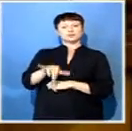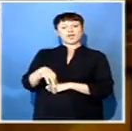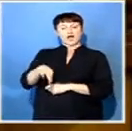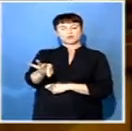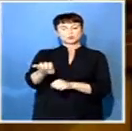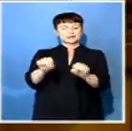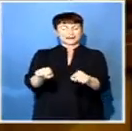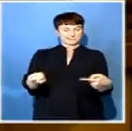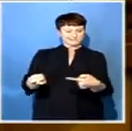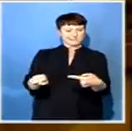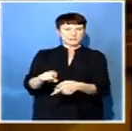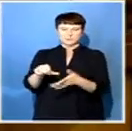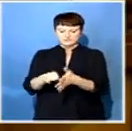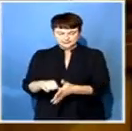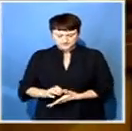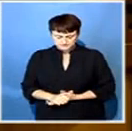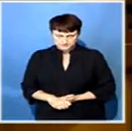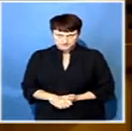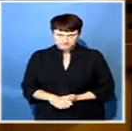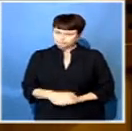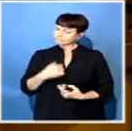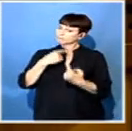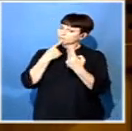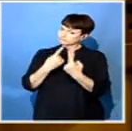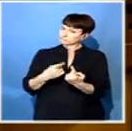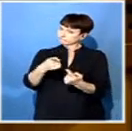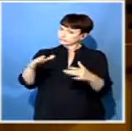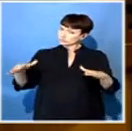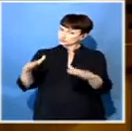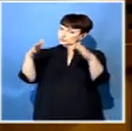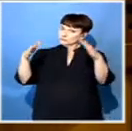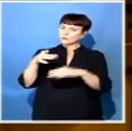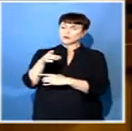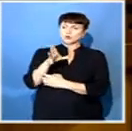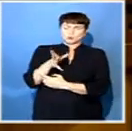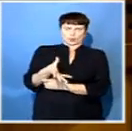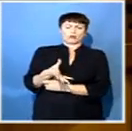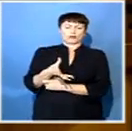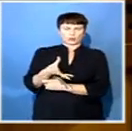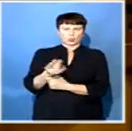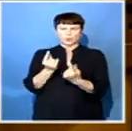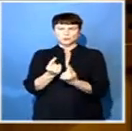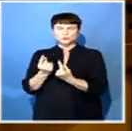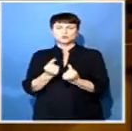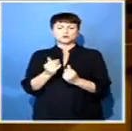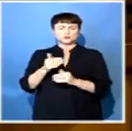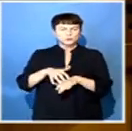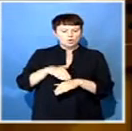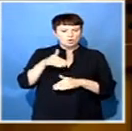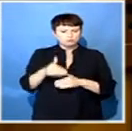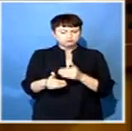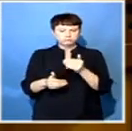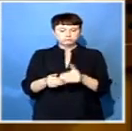the program will be implemented at a pace and scale